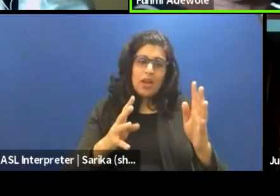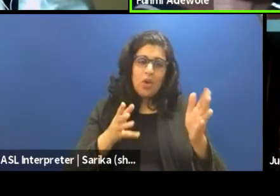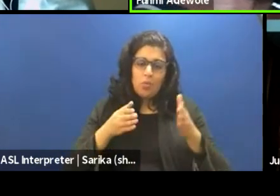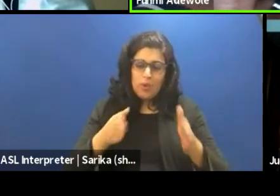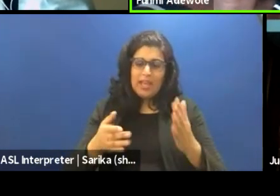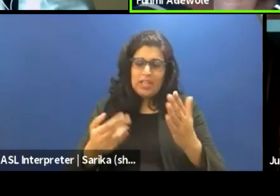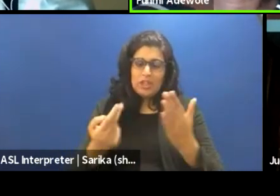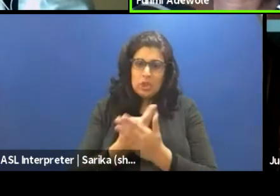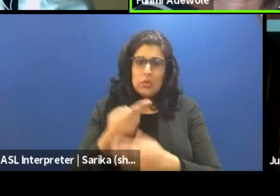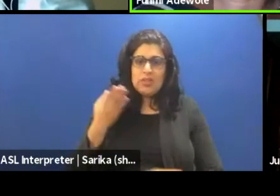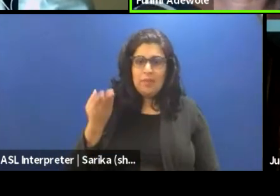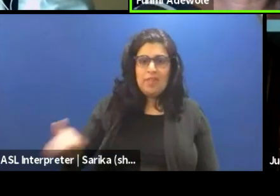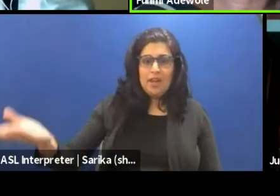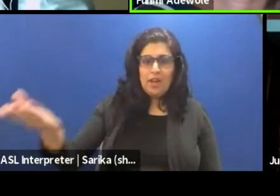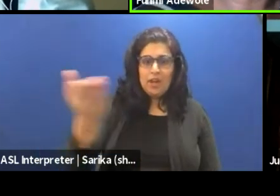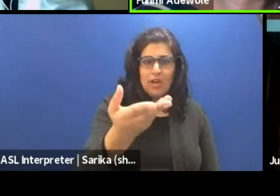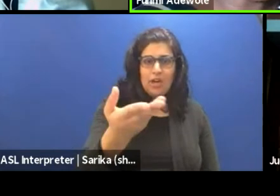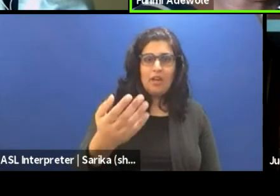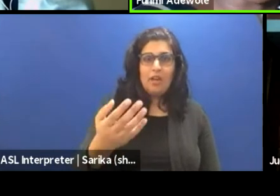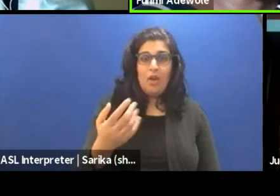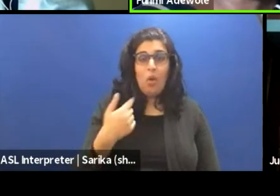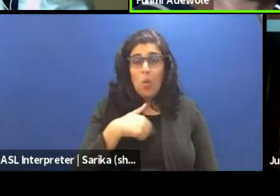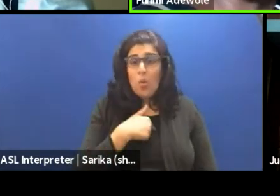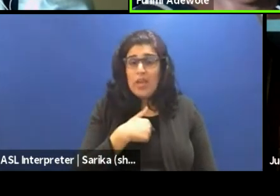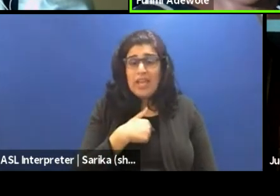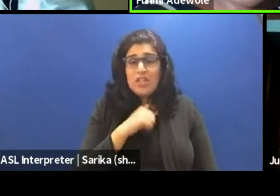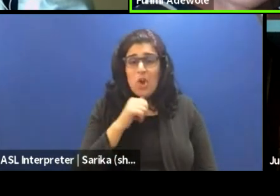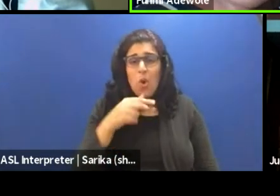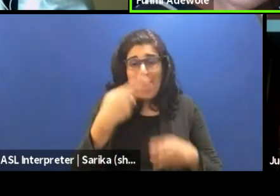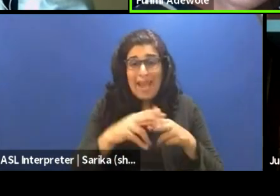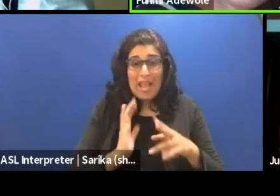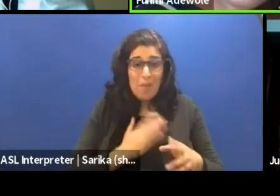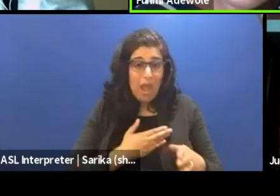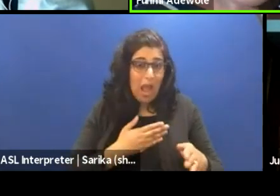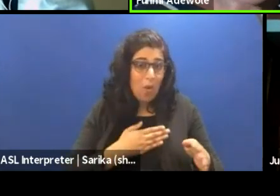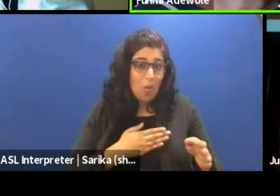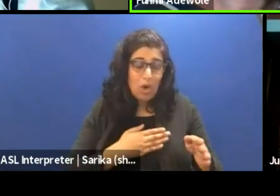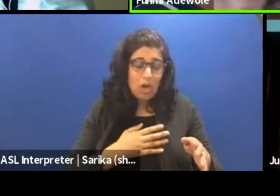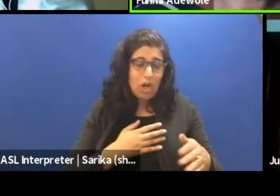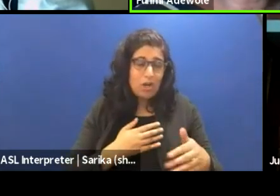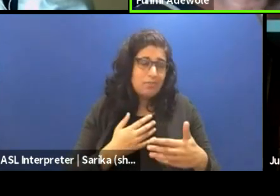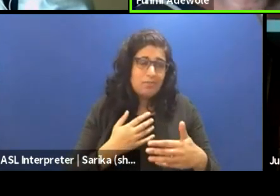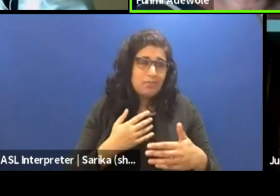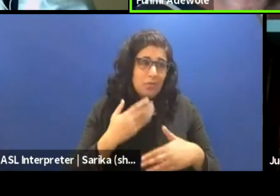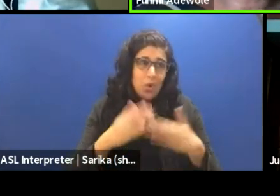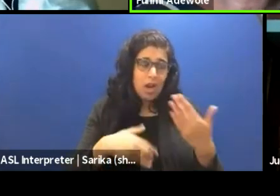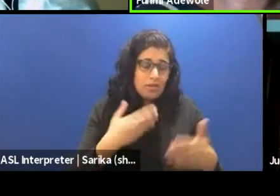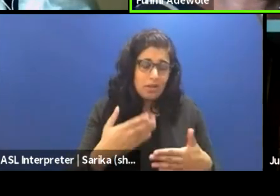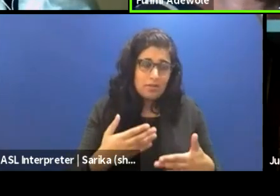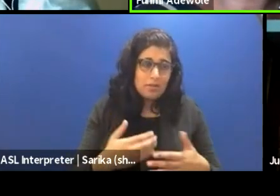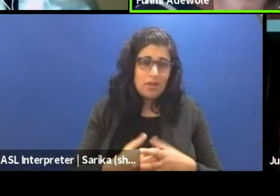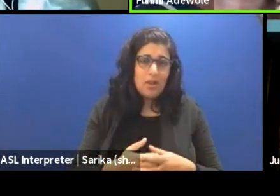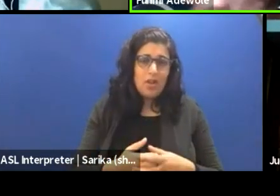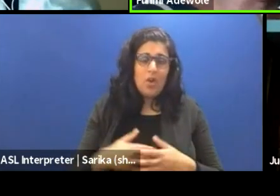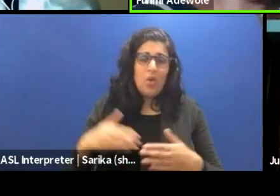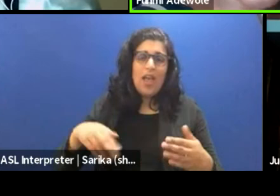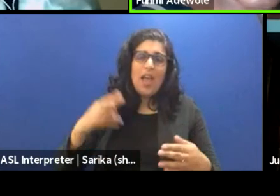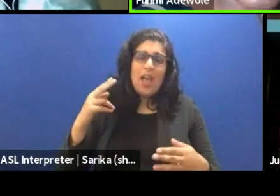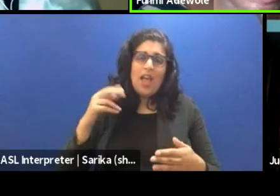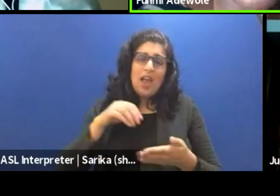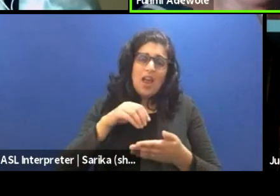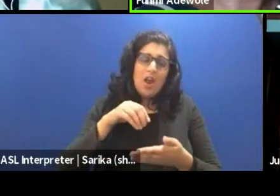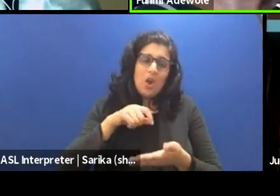because we don't really name our processes. And because we haven't really written history of